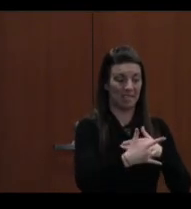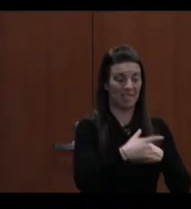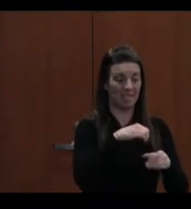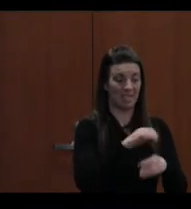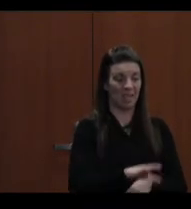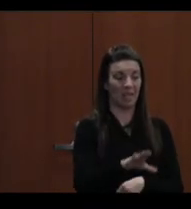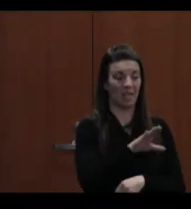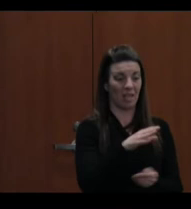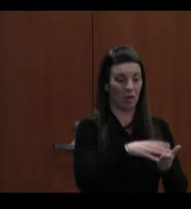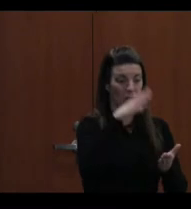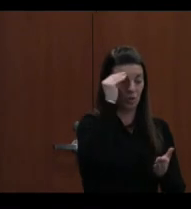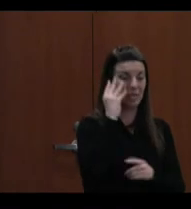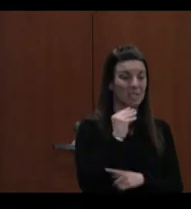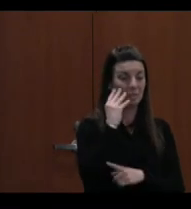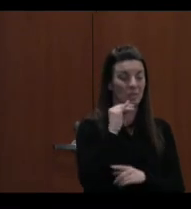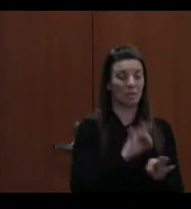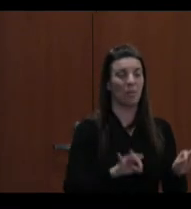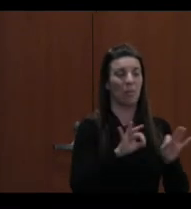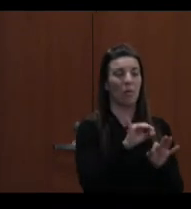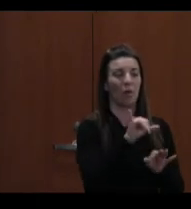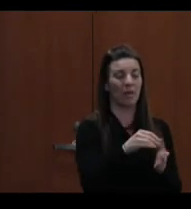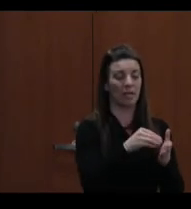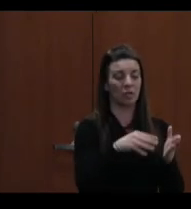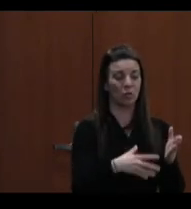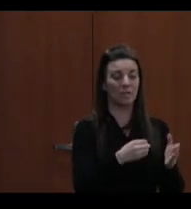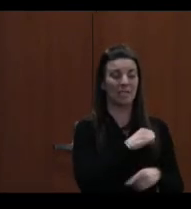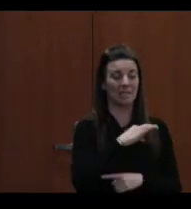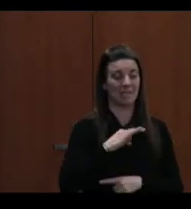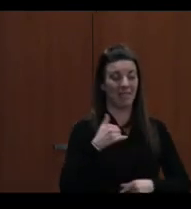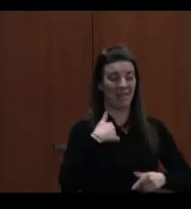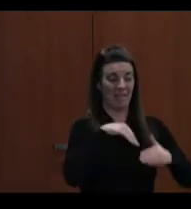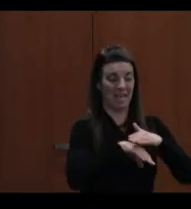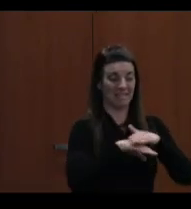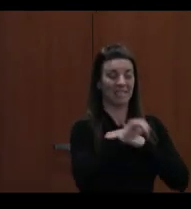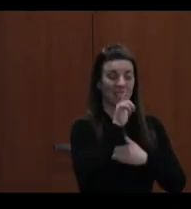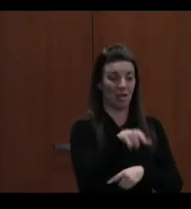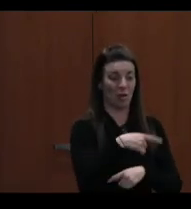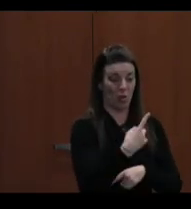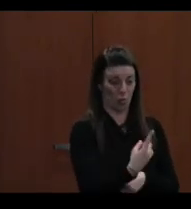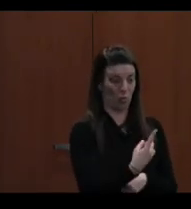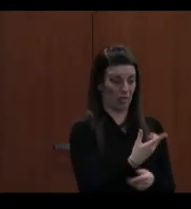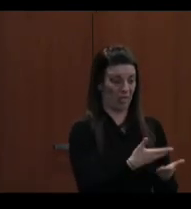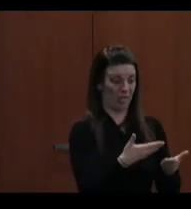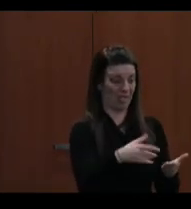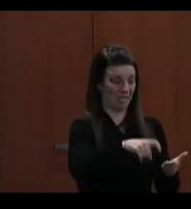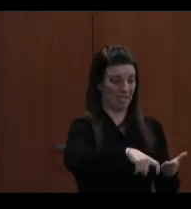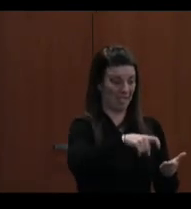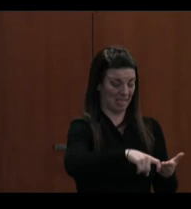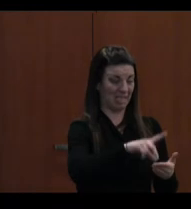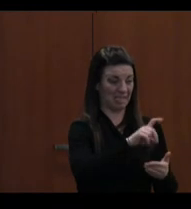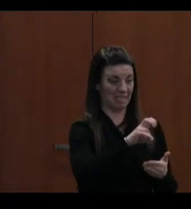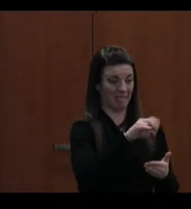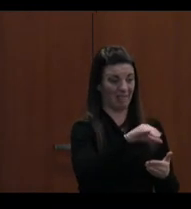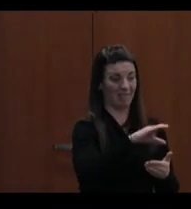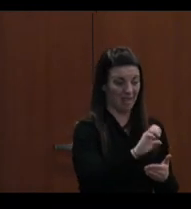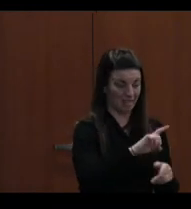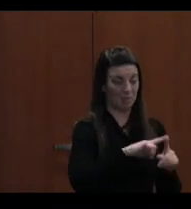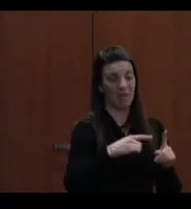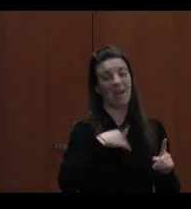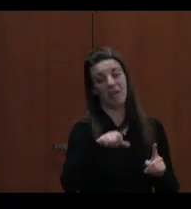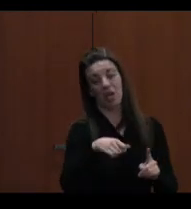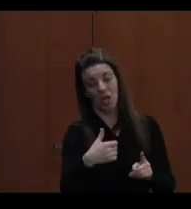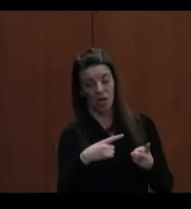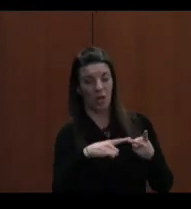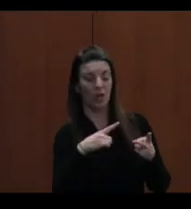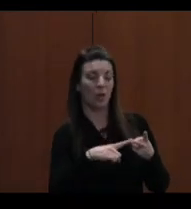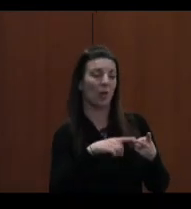It's essential that students and staff have access to not only the hardware but also a collection of resources, including multimedia tools,